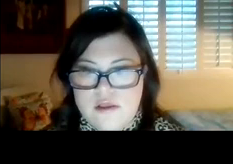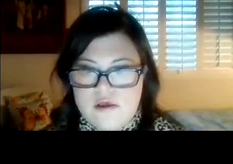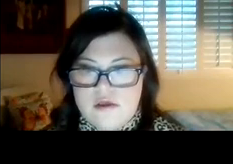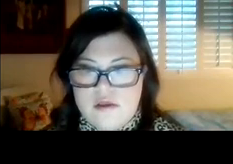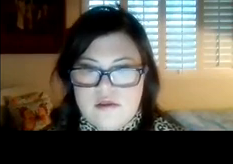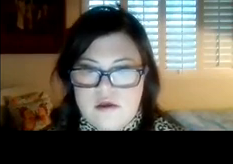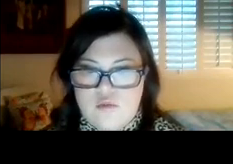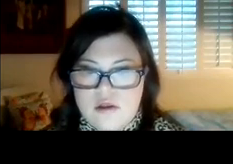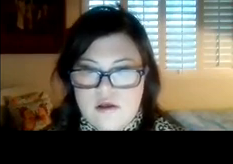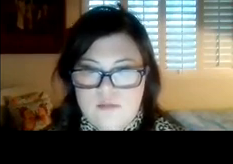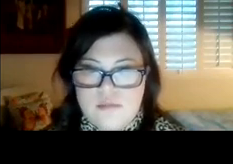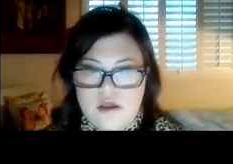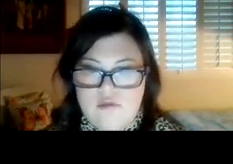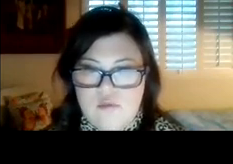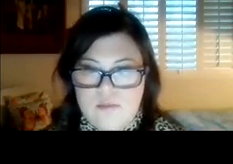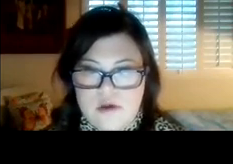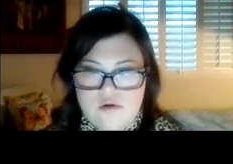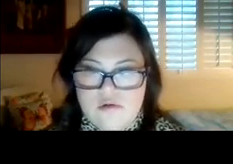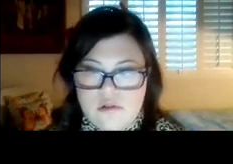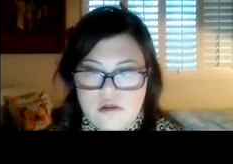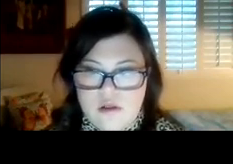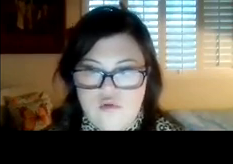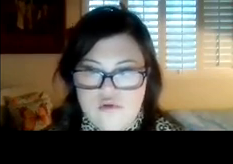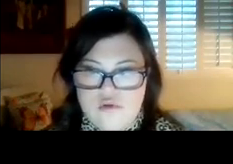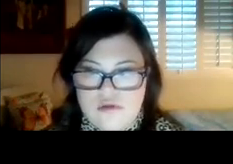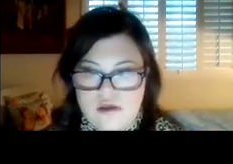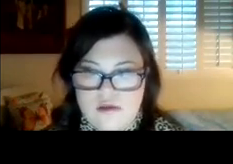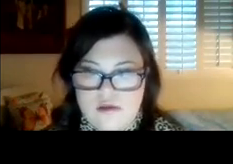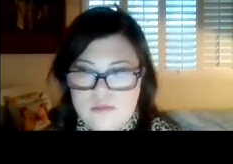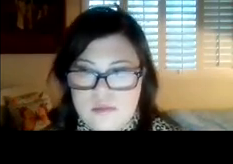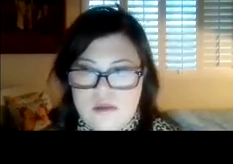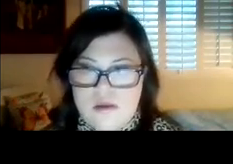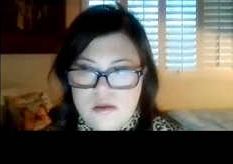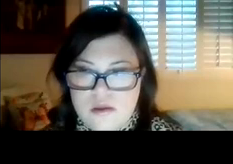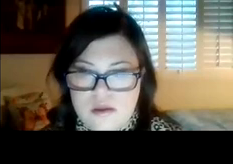competitions and I won second place in the middle school team.